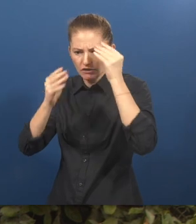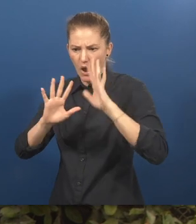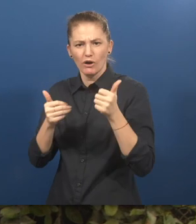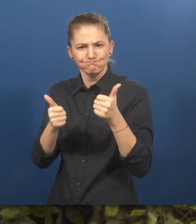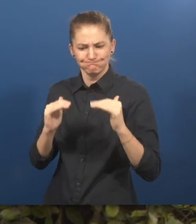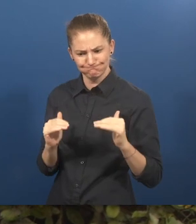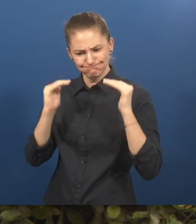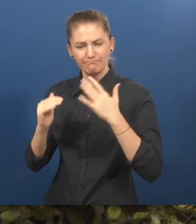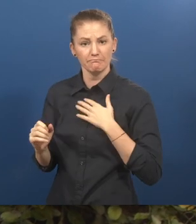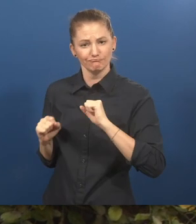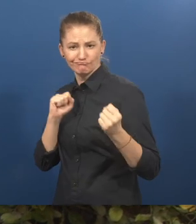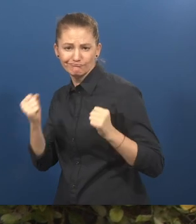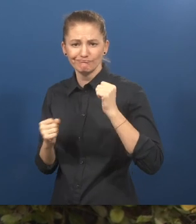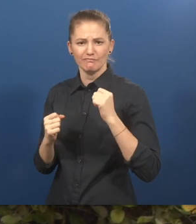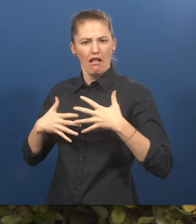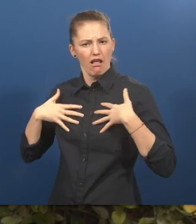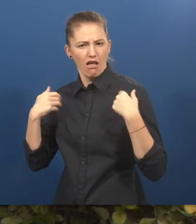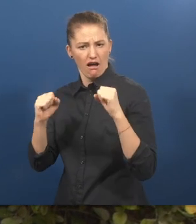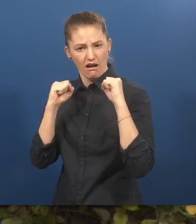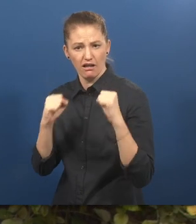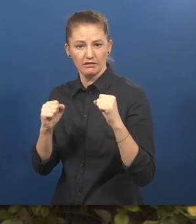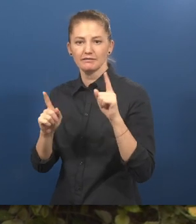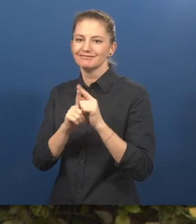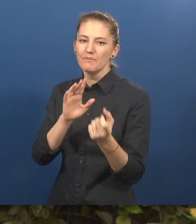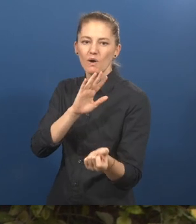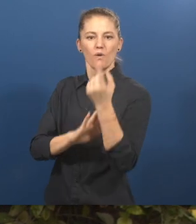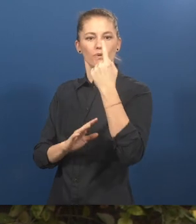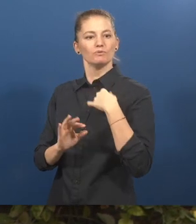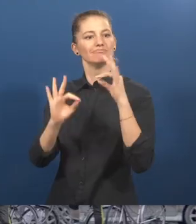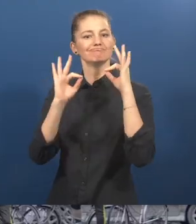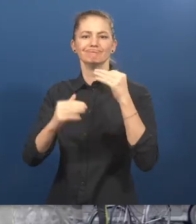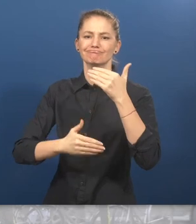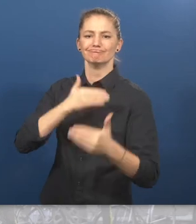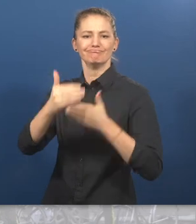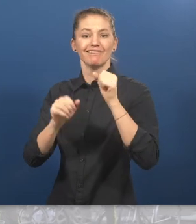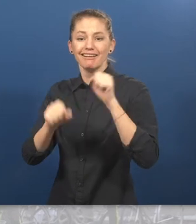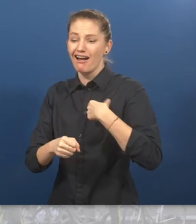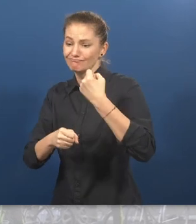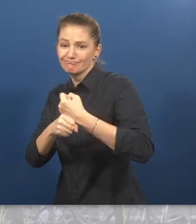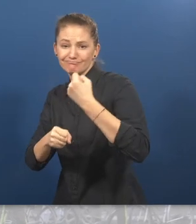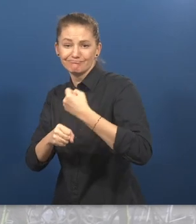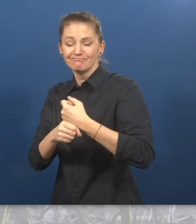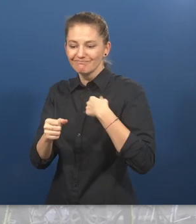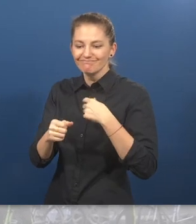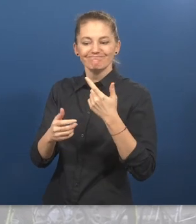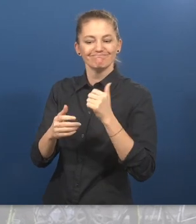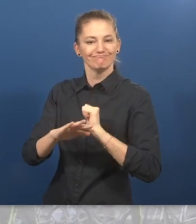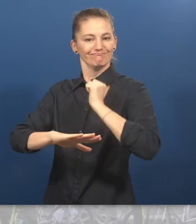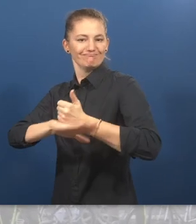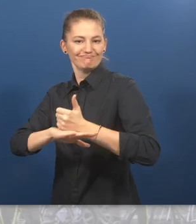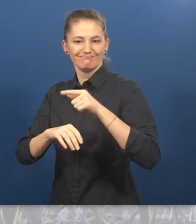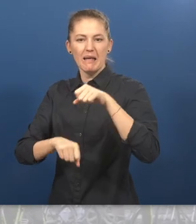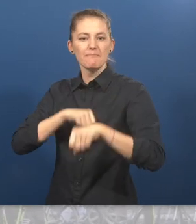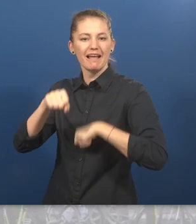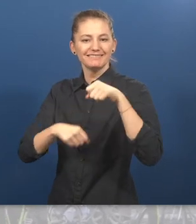health condition. Also, this gives me opportunity to earn through self-employment of bicycle repair shop. How does bicycle training program